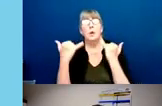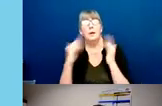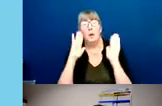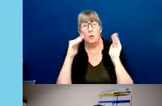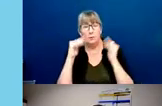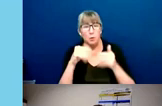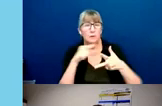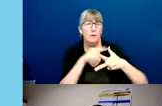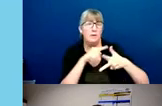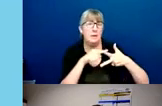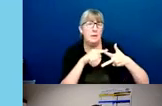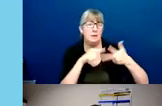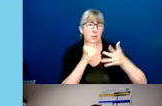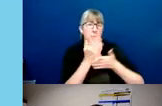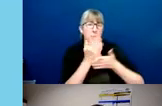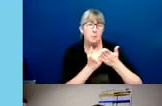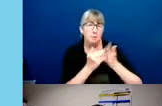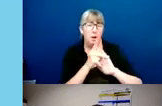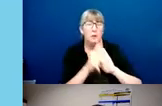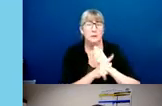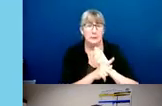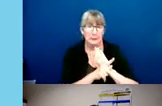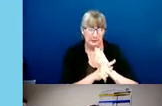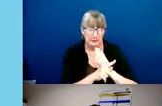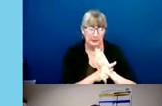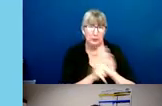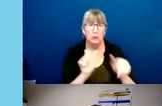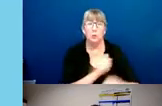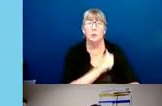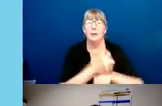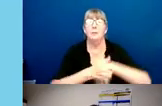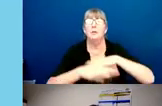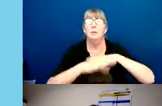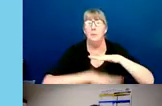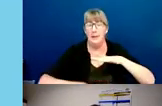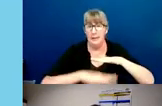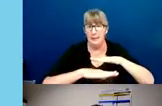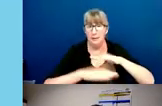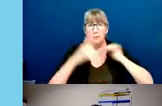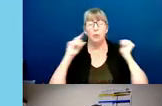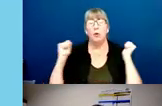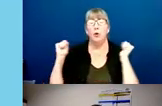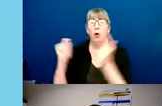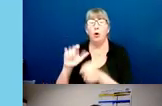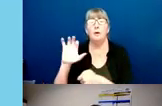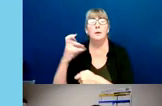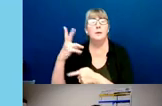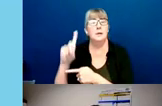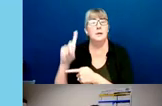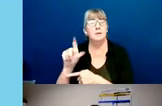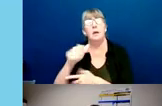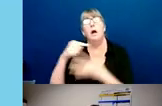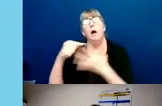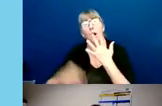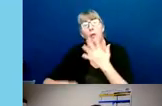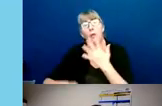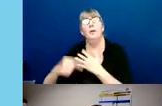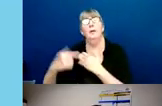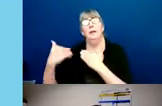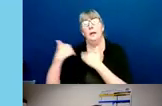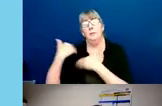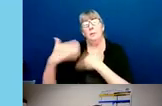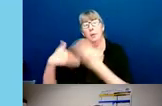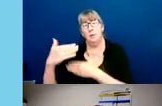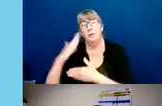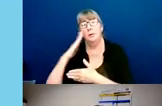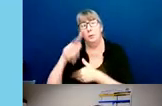these three foundational policies to establish a base from which all of CPD's other accountability processes will be